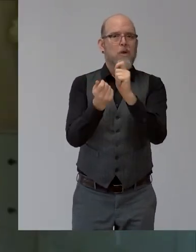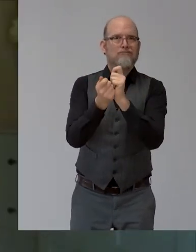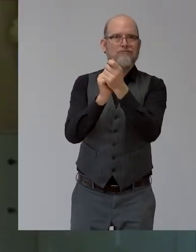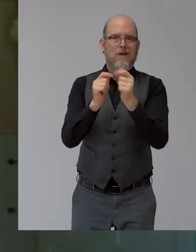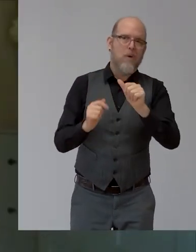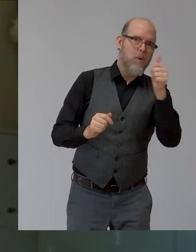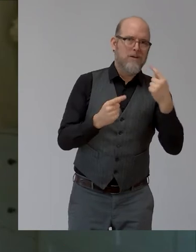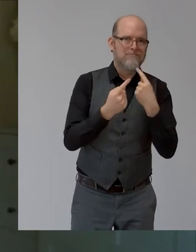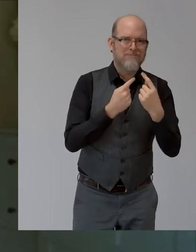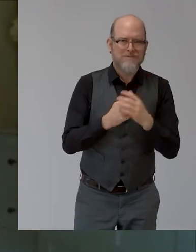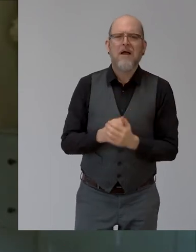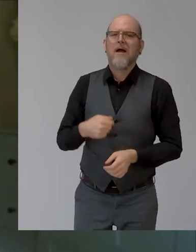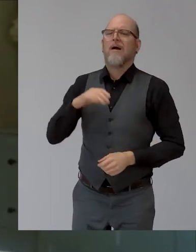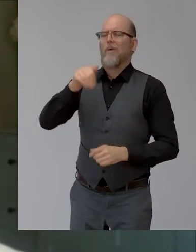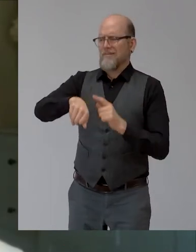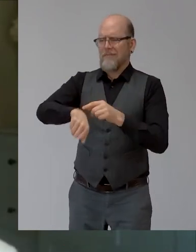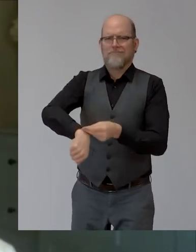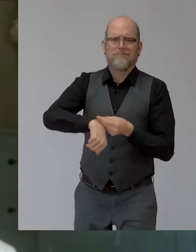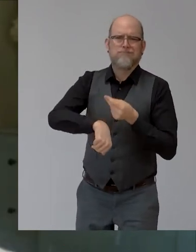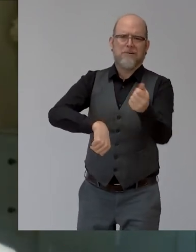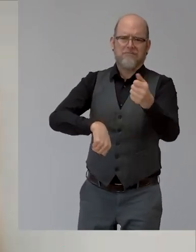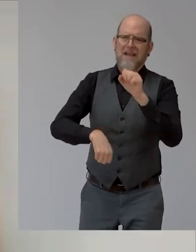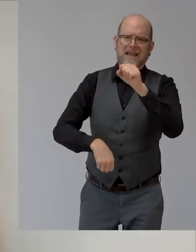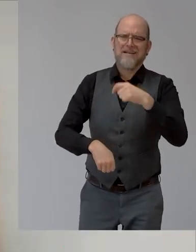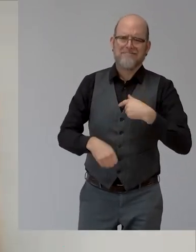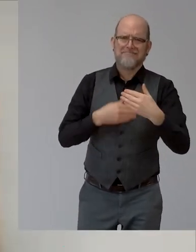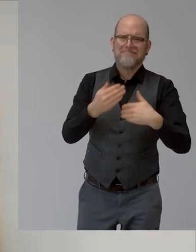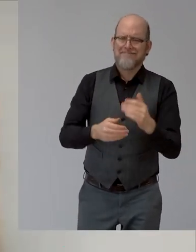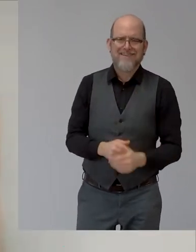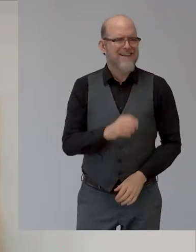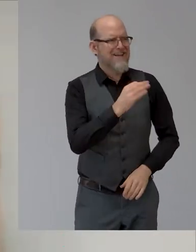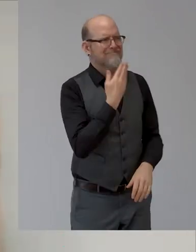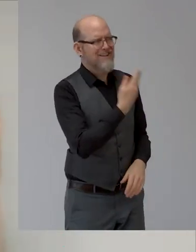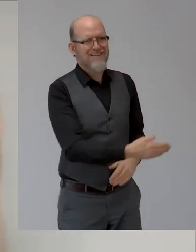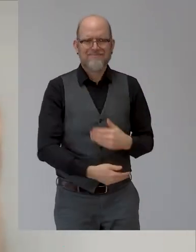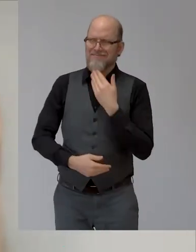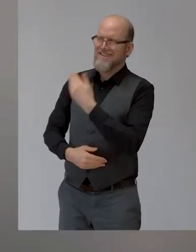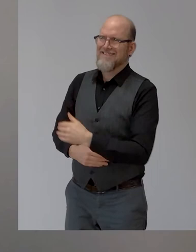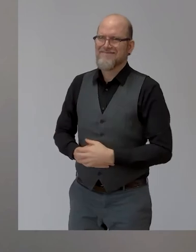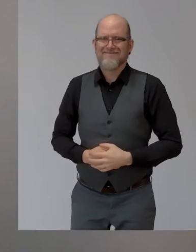progress than there is today. Anyway, that's good. Thank you, Caroline. Thank you so much. Thanks.